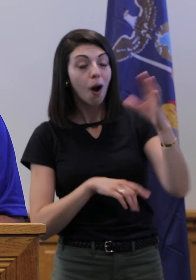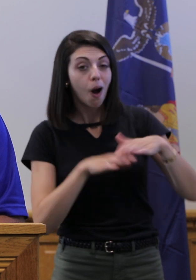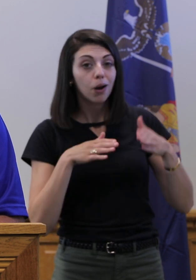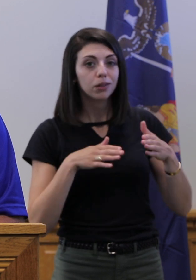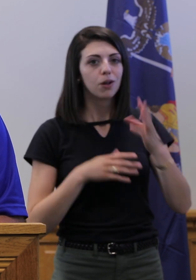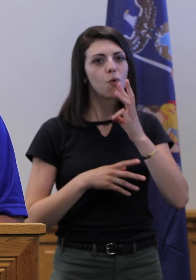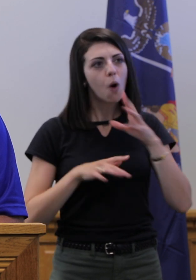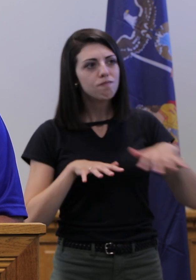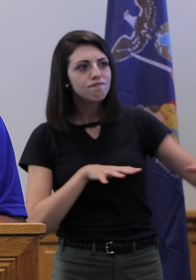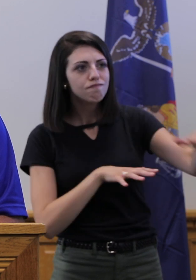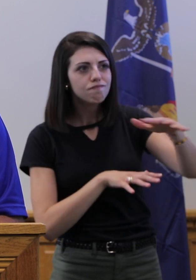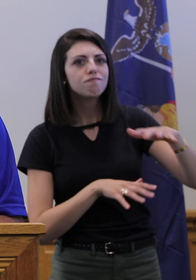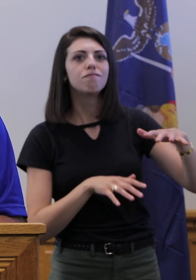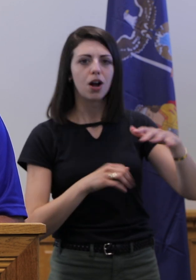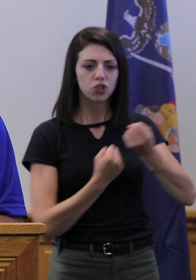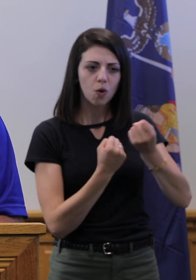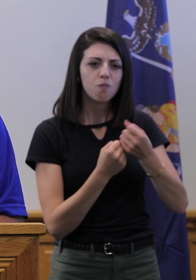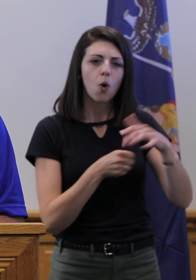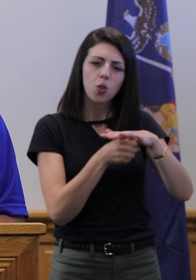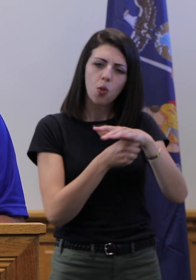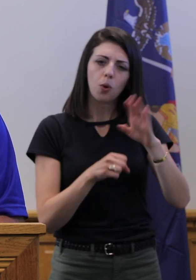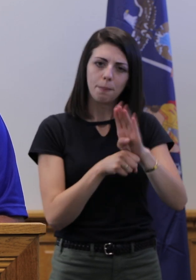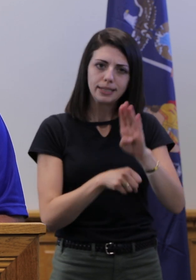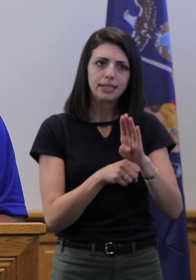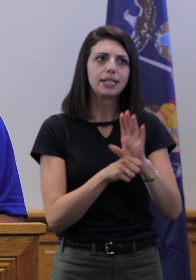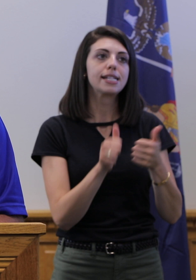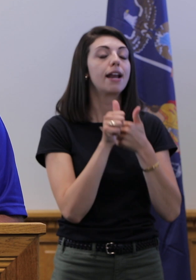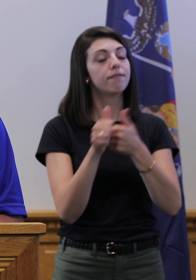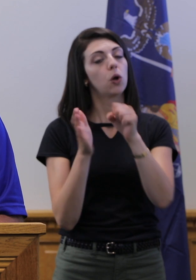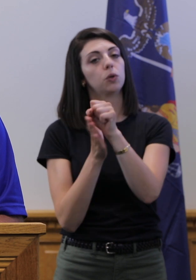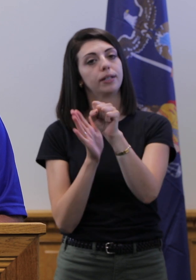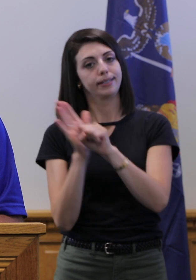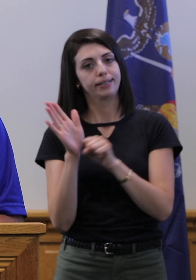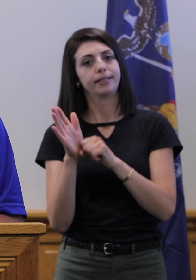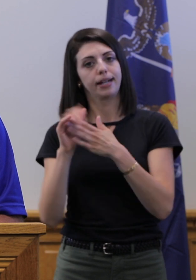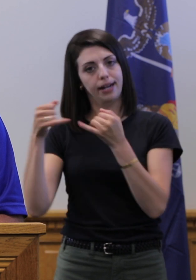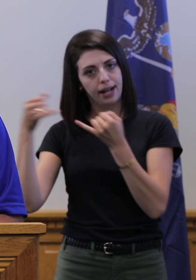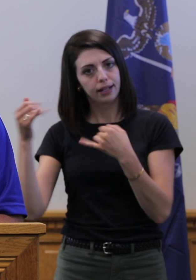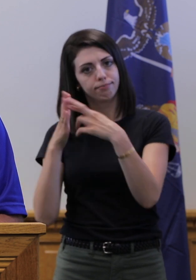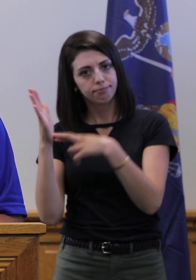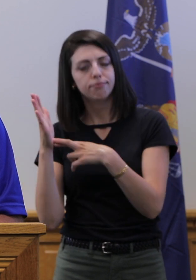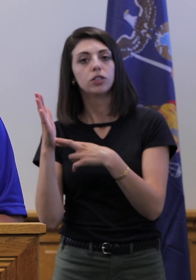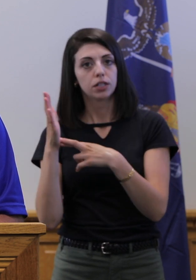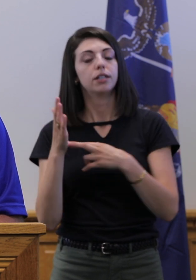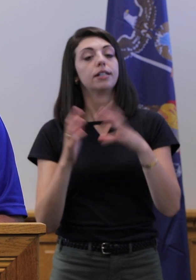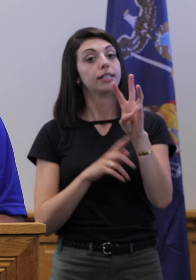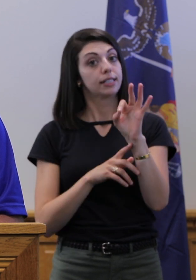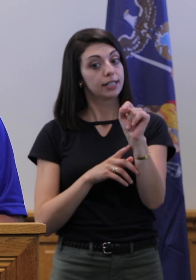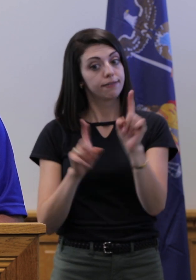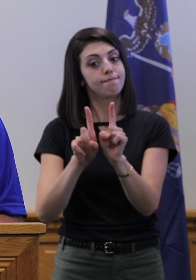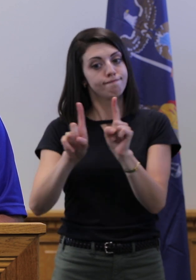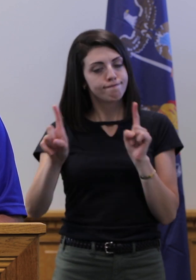supporting our local businesses and keep following the state guidelines to stay at least six feet apart from others in public and wear a mask when you